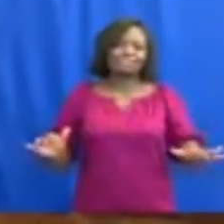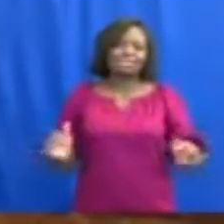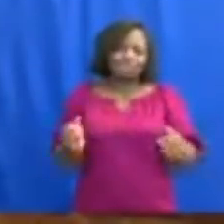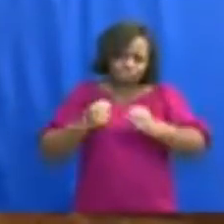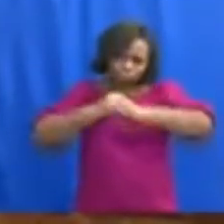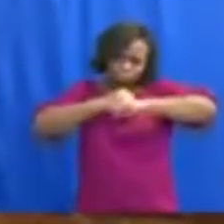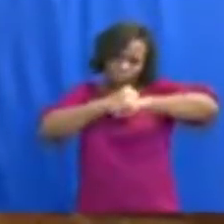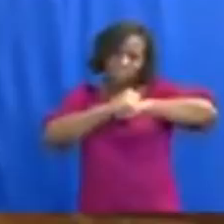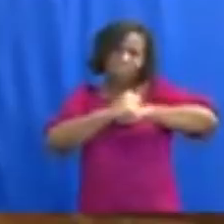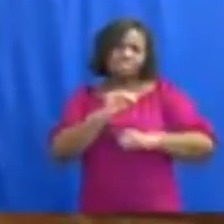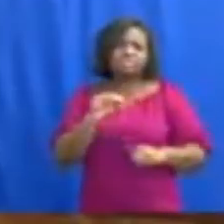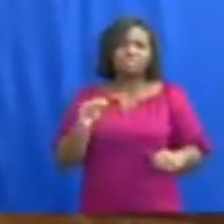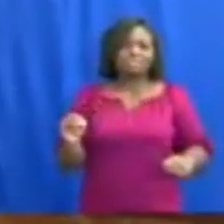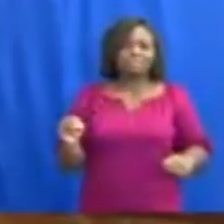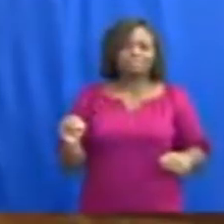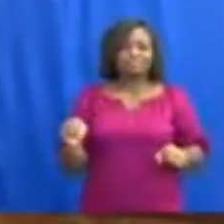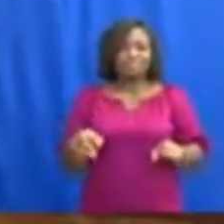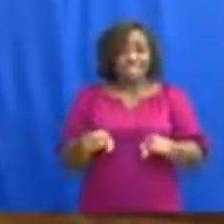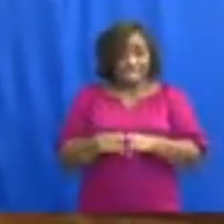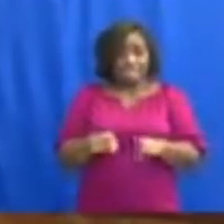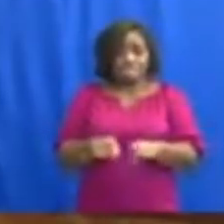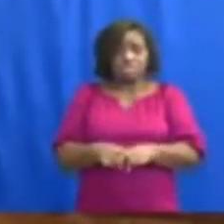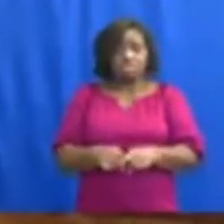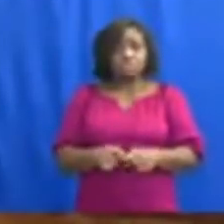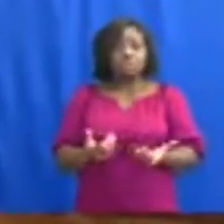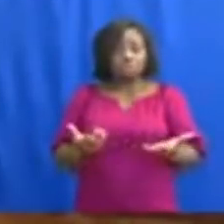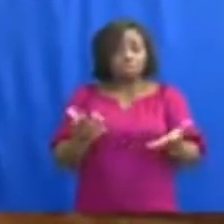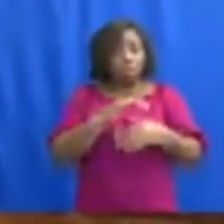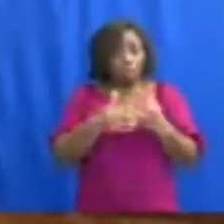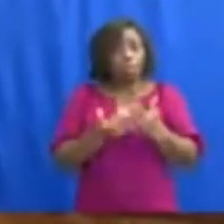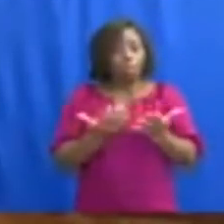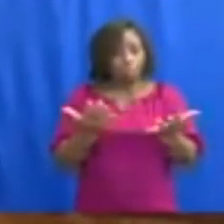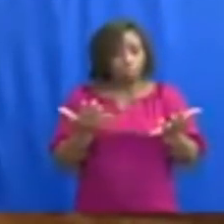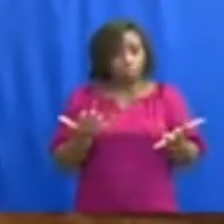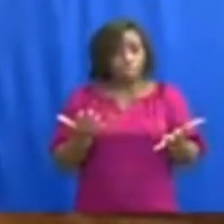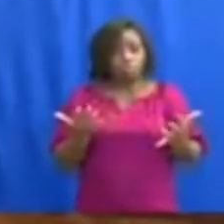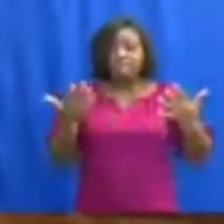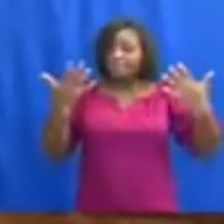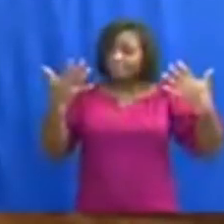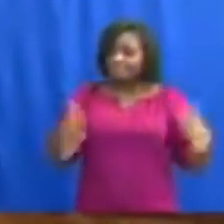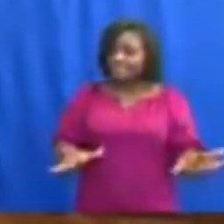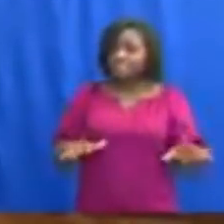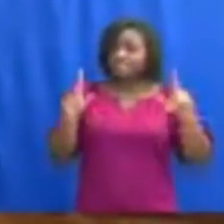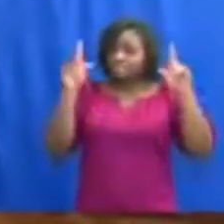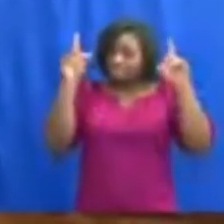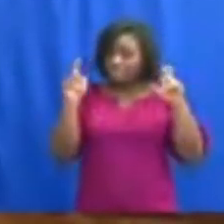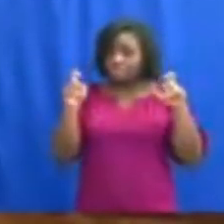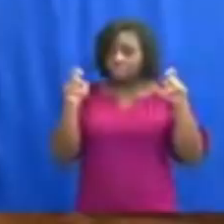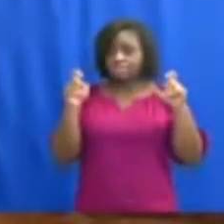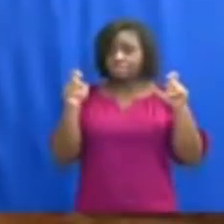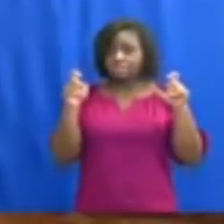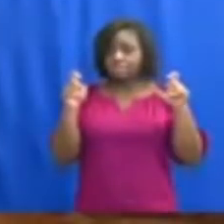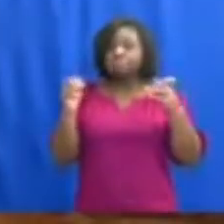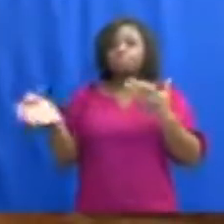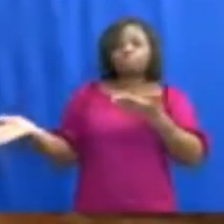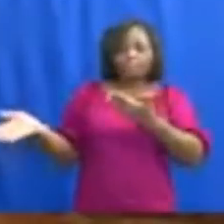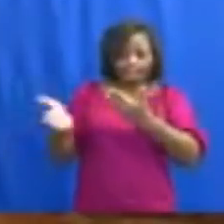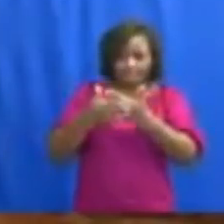one by senior effort. The only reason I her now, when I saw her,